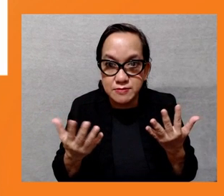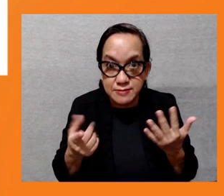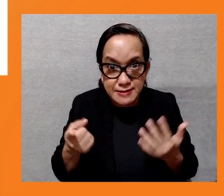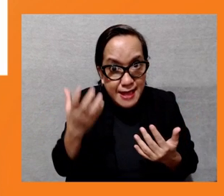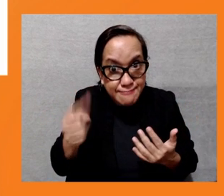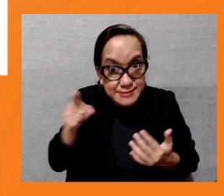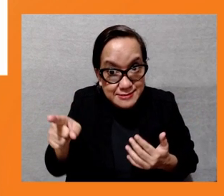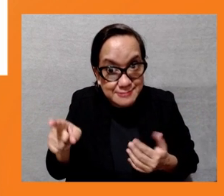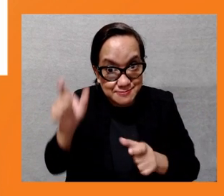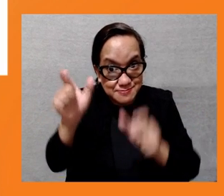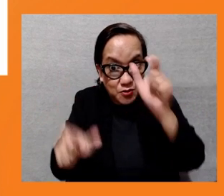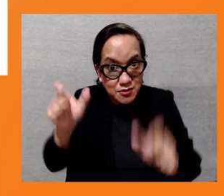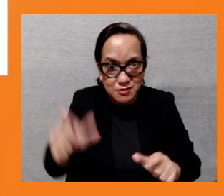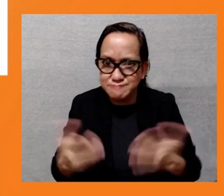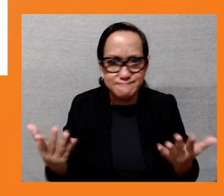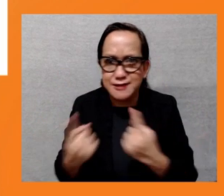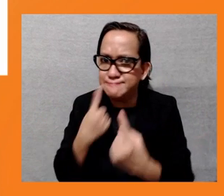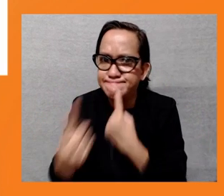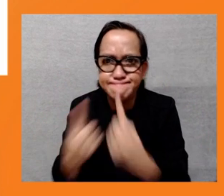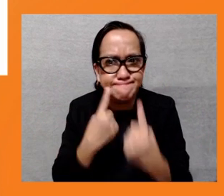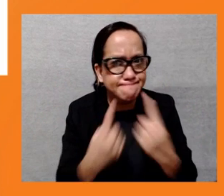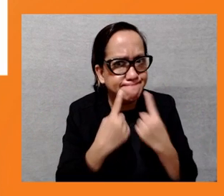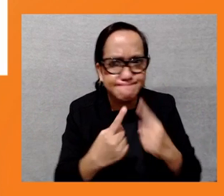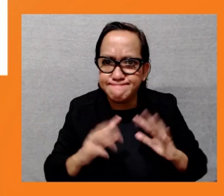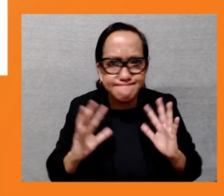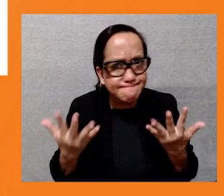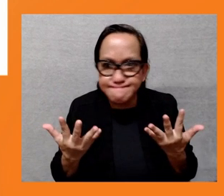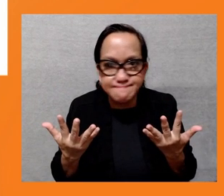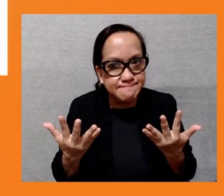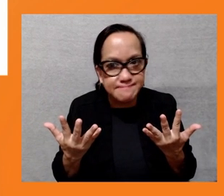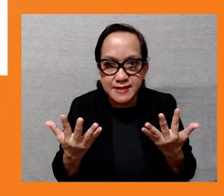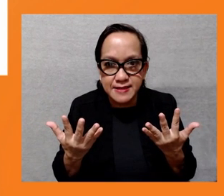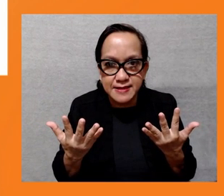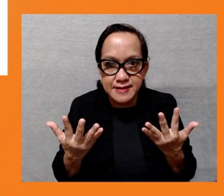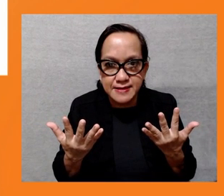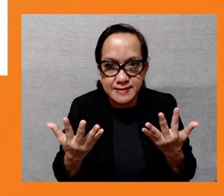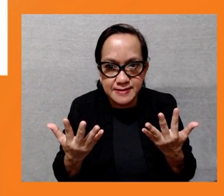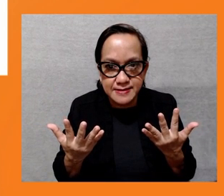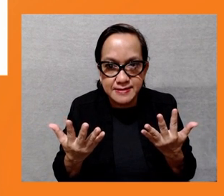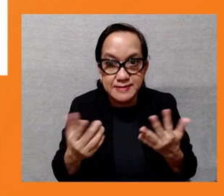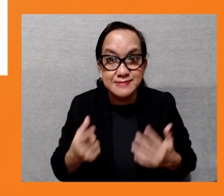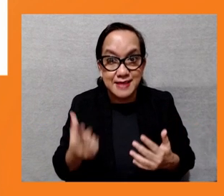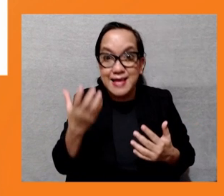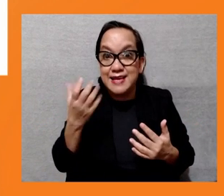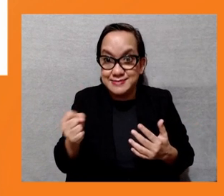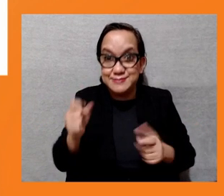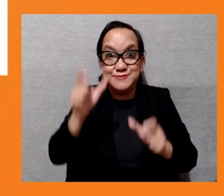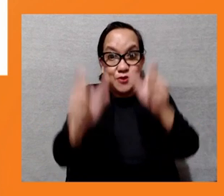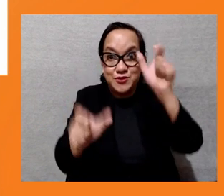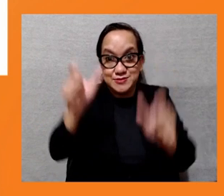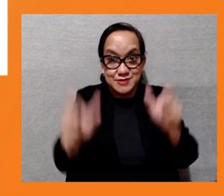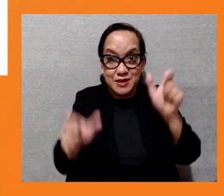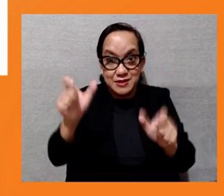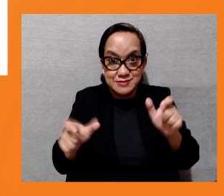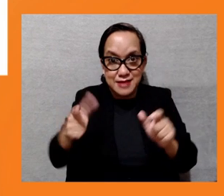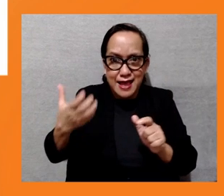And we recently found that there are some other people in the project steering committees, but the civil society is not